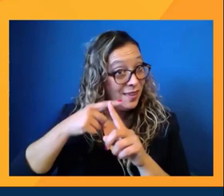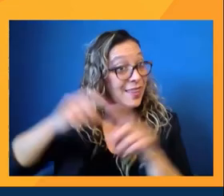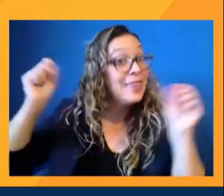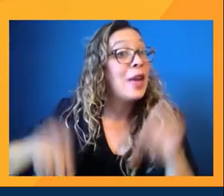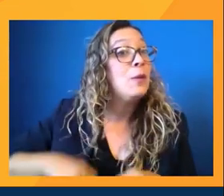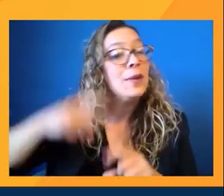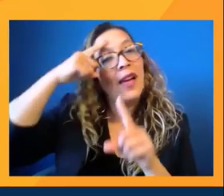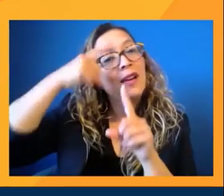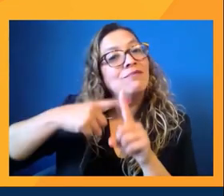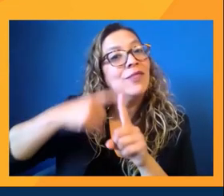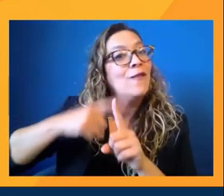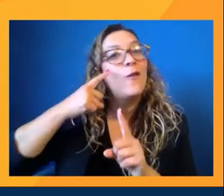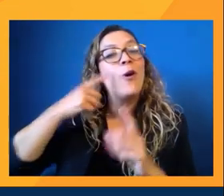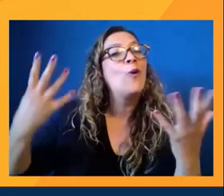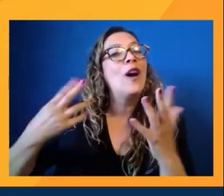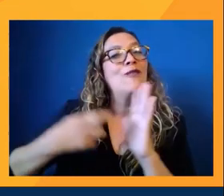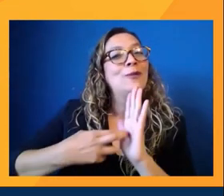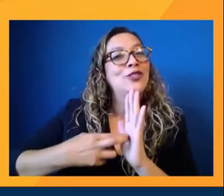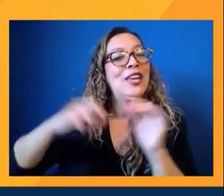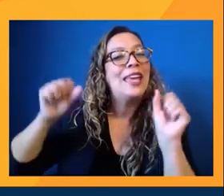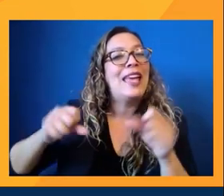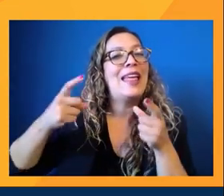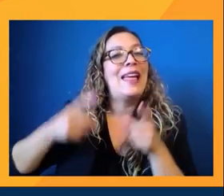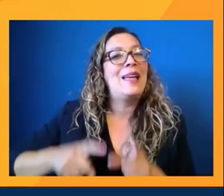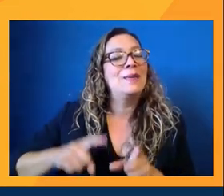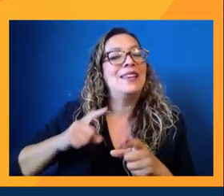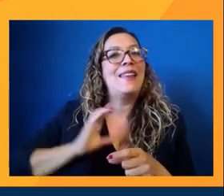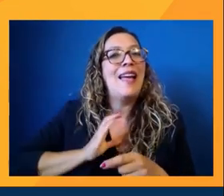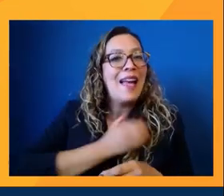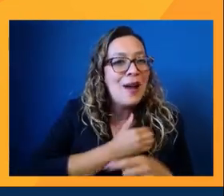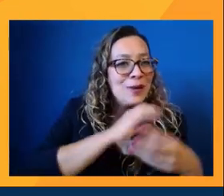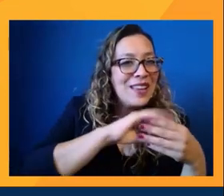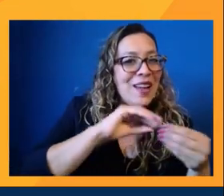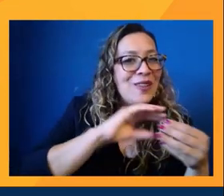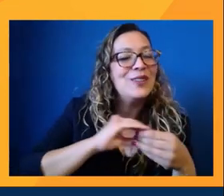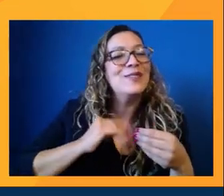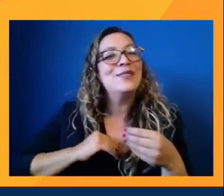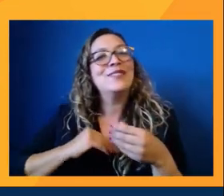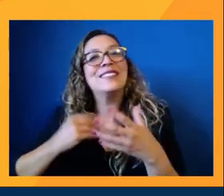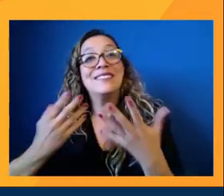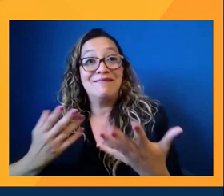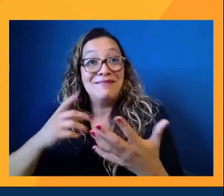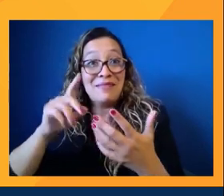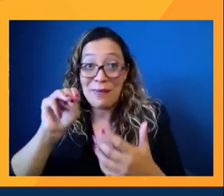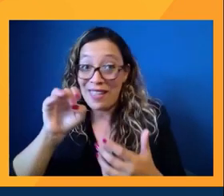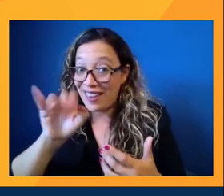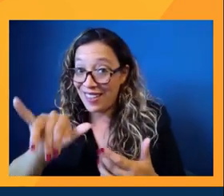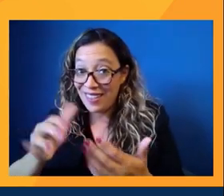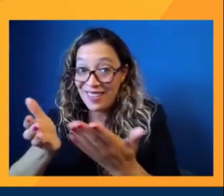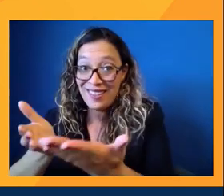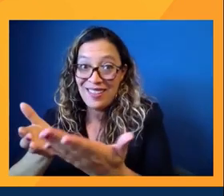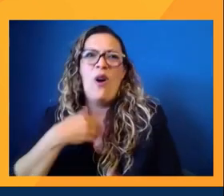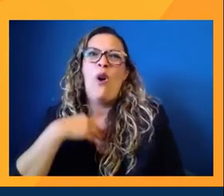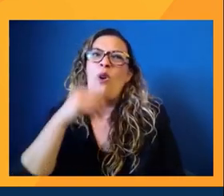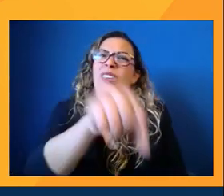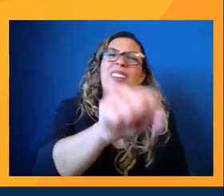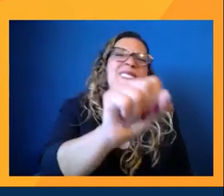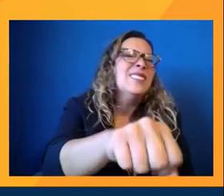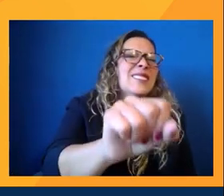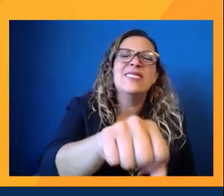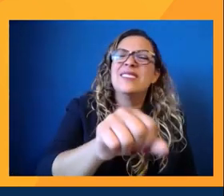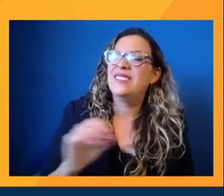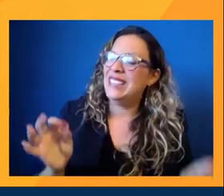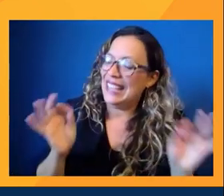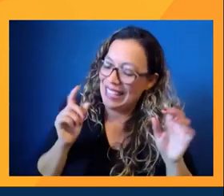representation holds within our narratives and the stories that we're telling? Manny, can start with you. Absolutely. And I can say